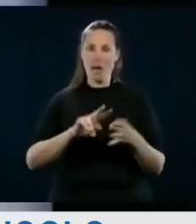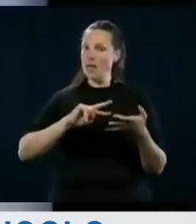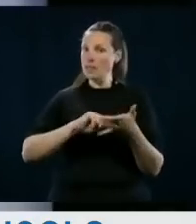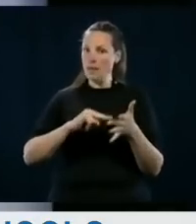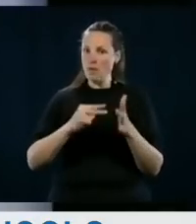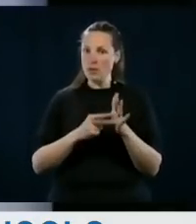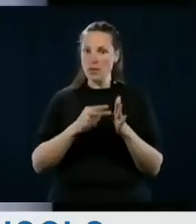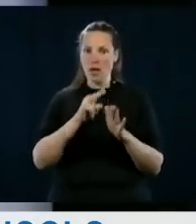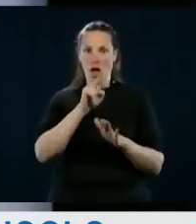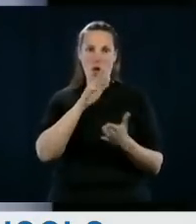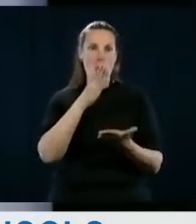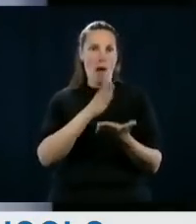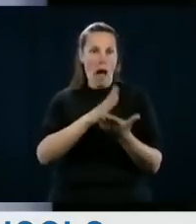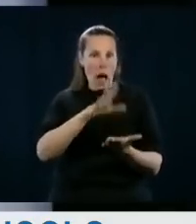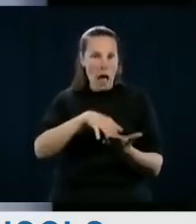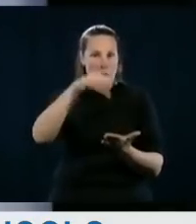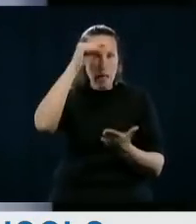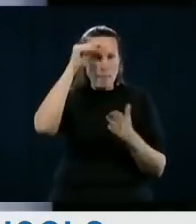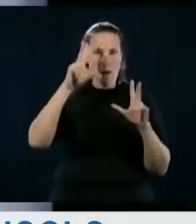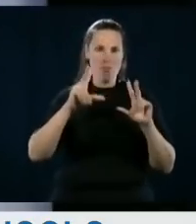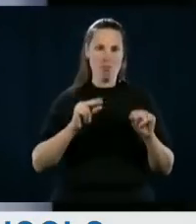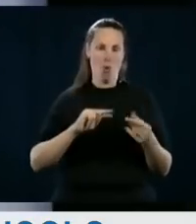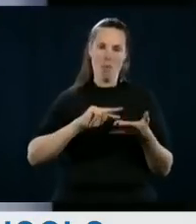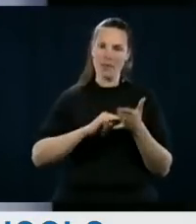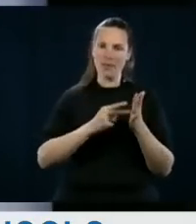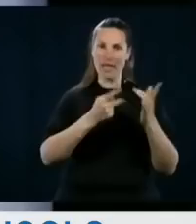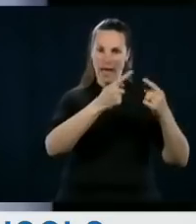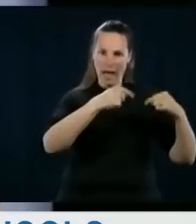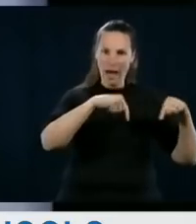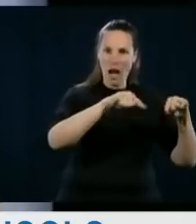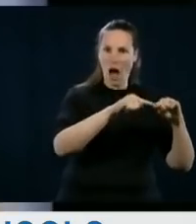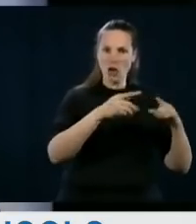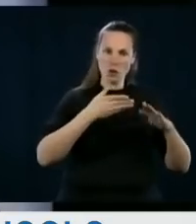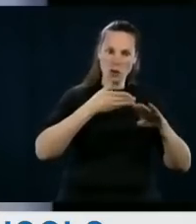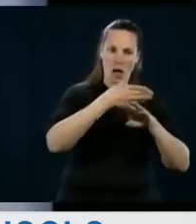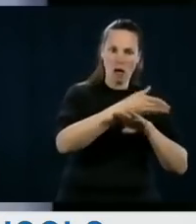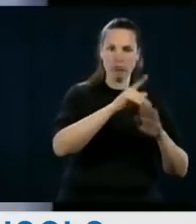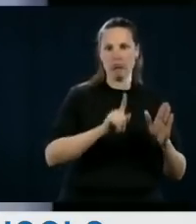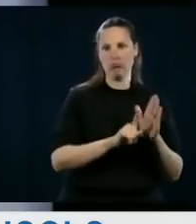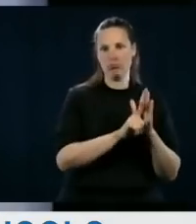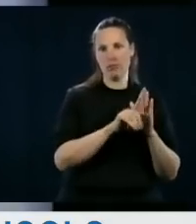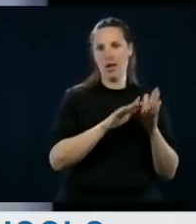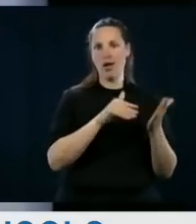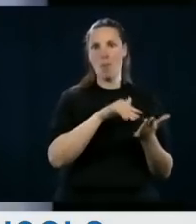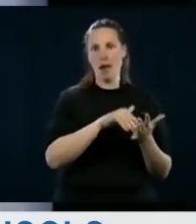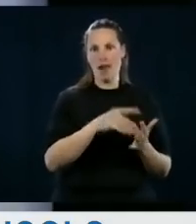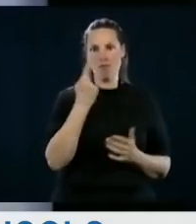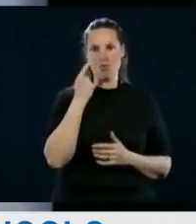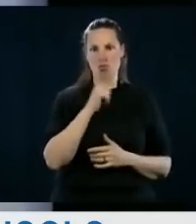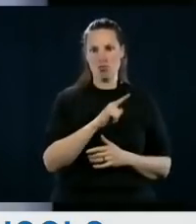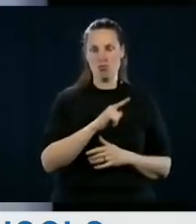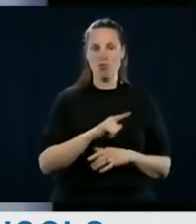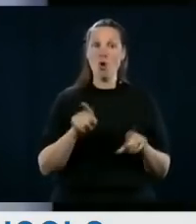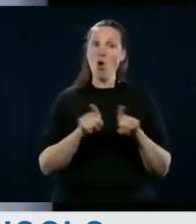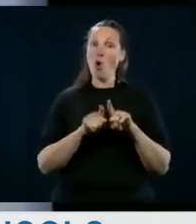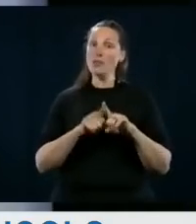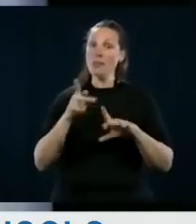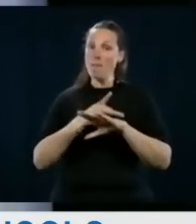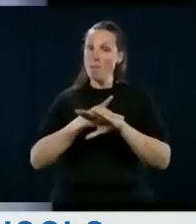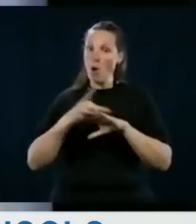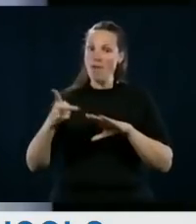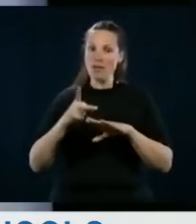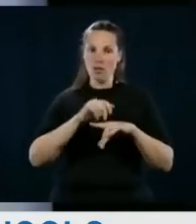which does not mean that the learning will not continue, but the physical places will be closed to the students. For